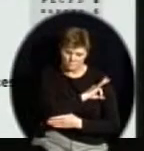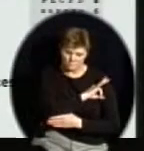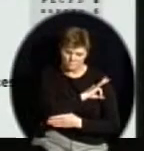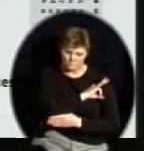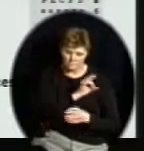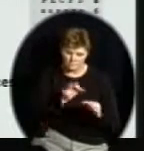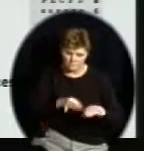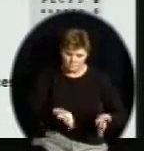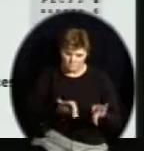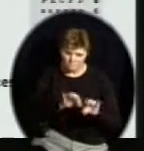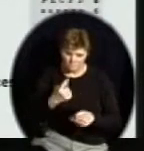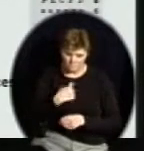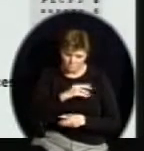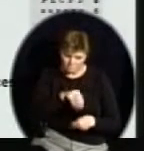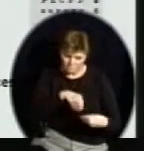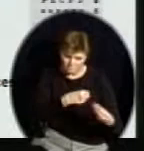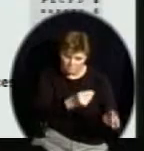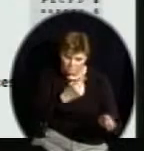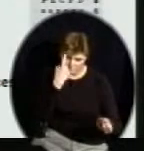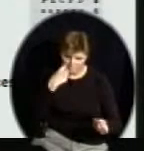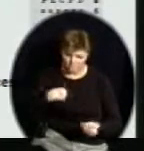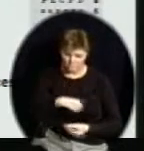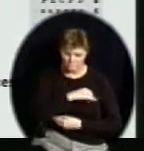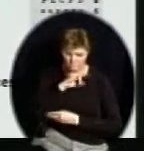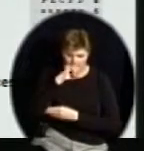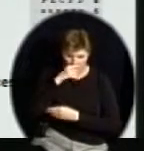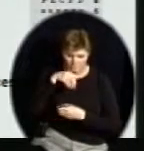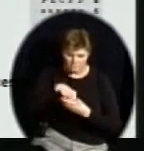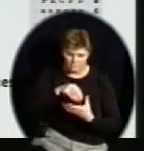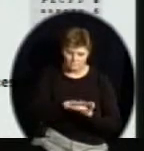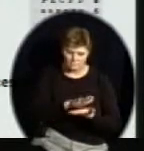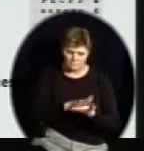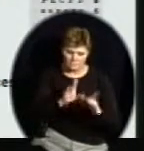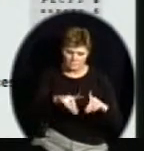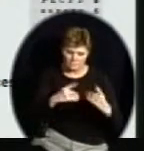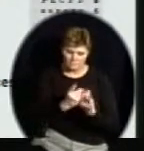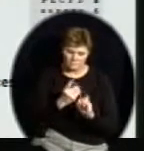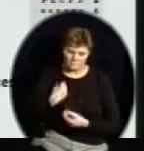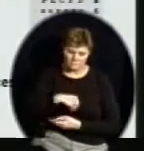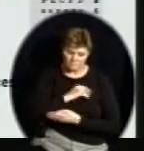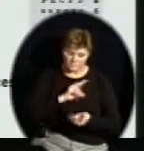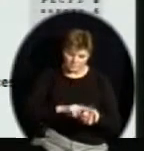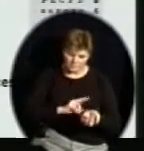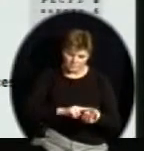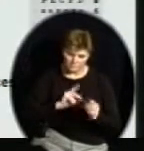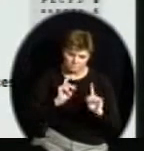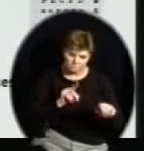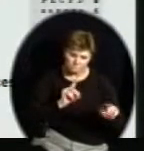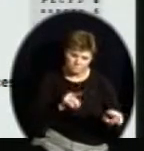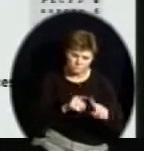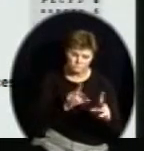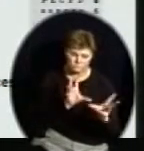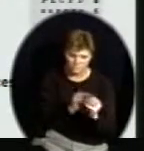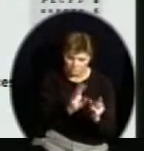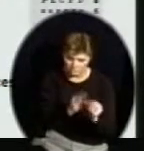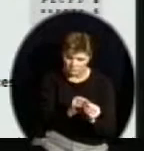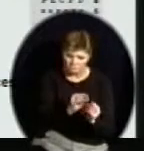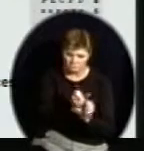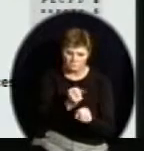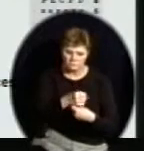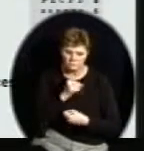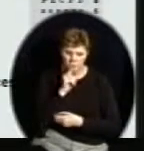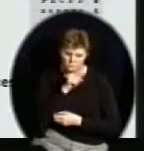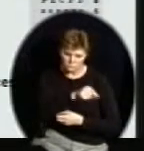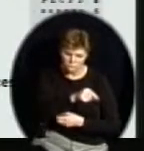provide for our students here in the district. You can see our nurses been updating their skills, going to conferences, making sure that they are also